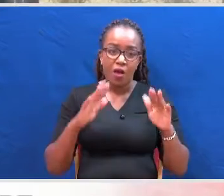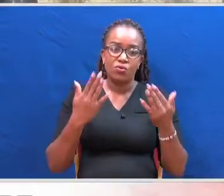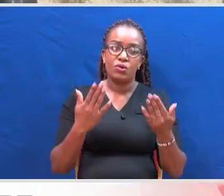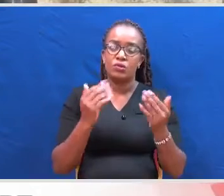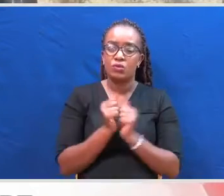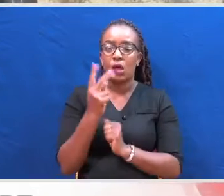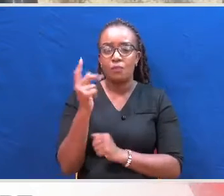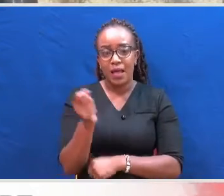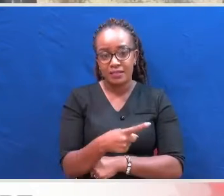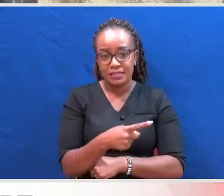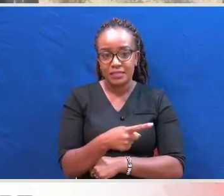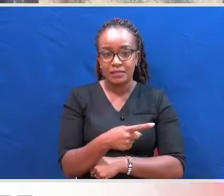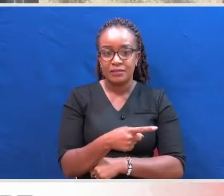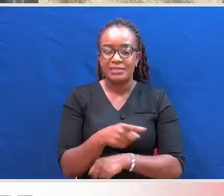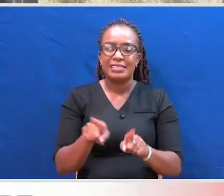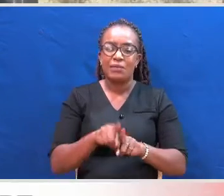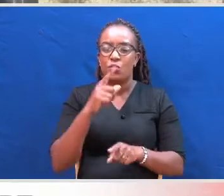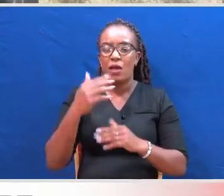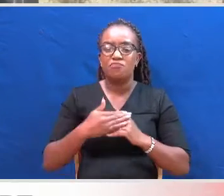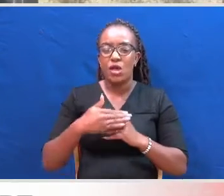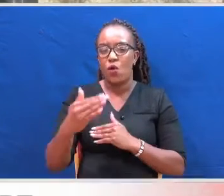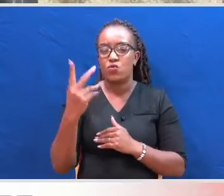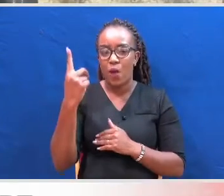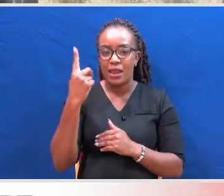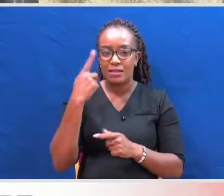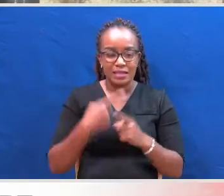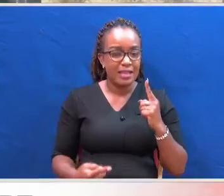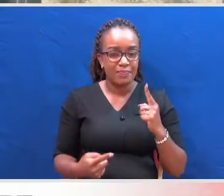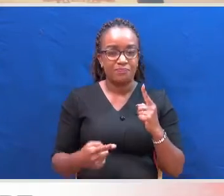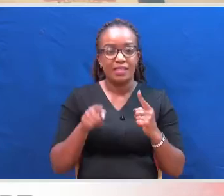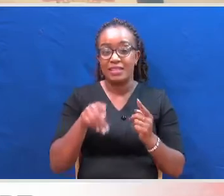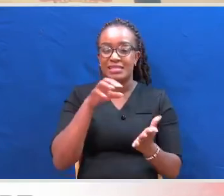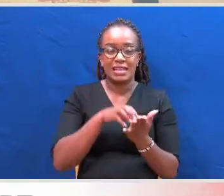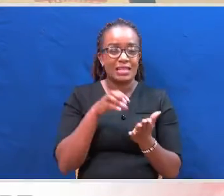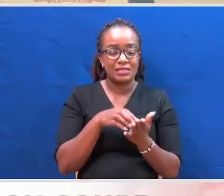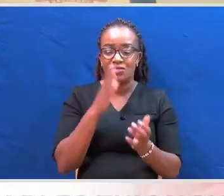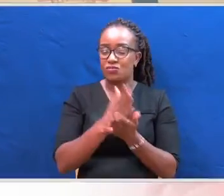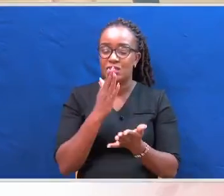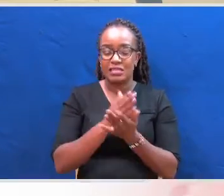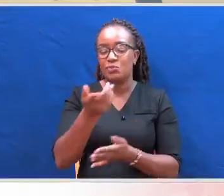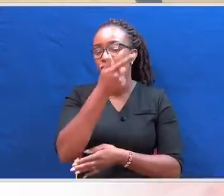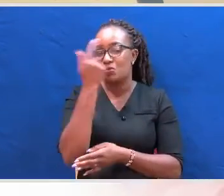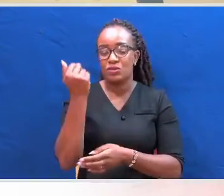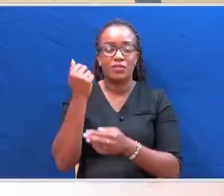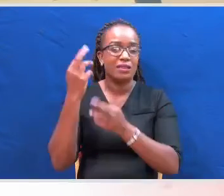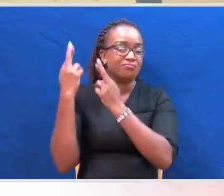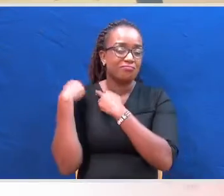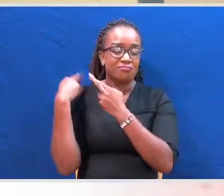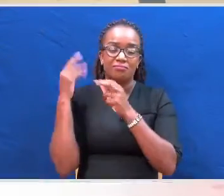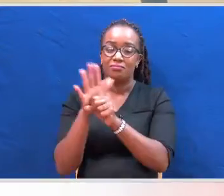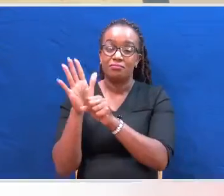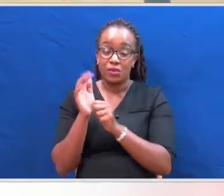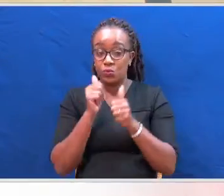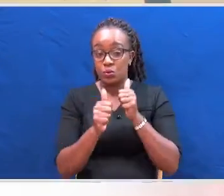So if it goes beyond one year, in that case it's going to be categorized as forming part of the backlog. Over 50% of the